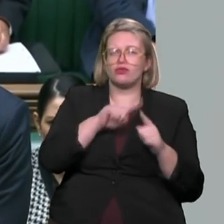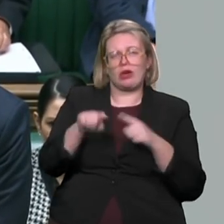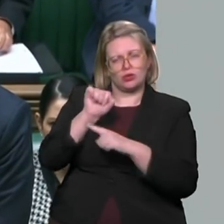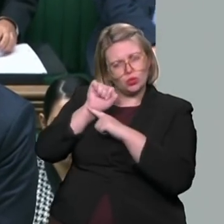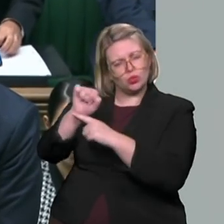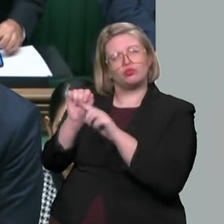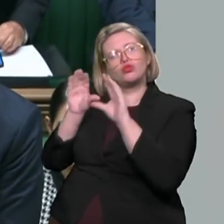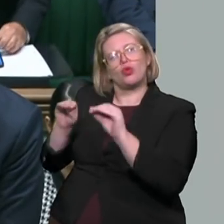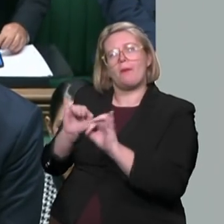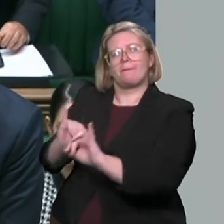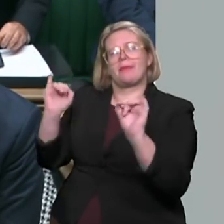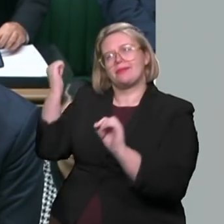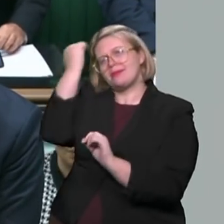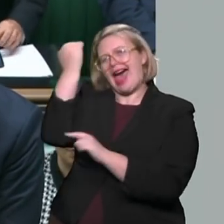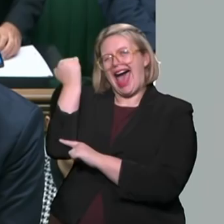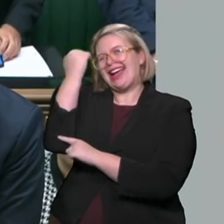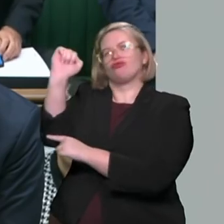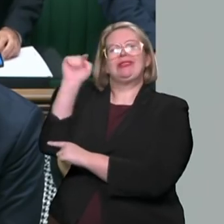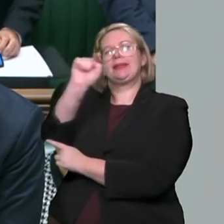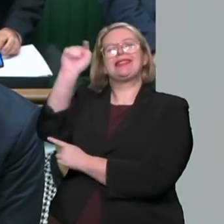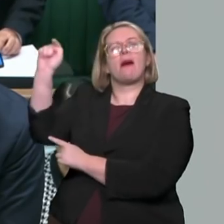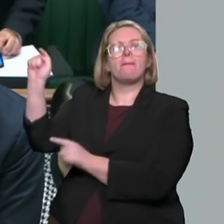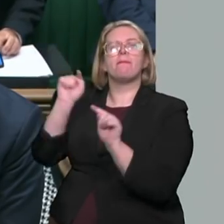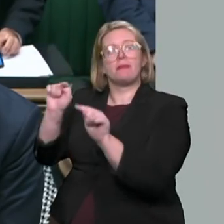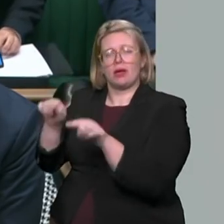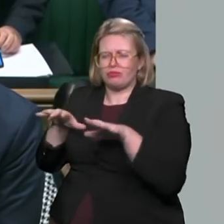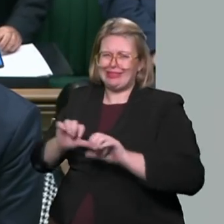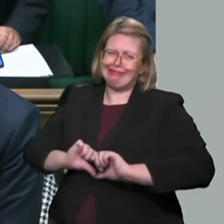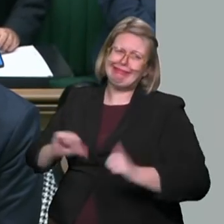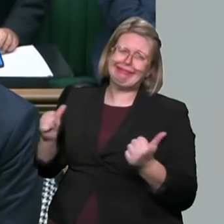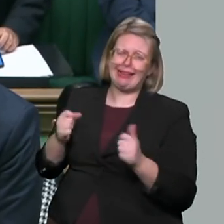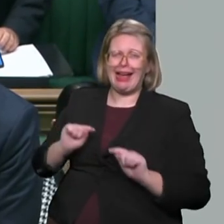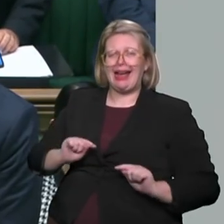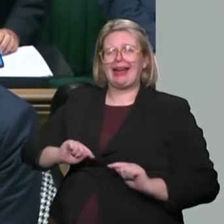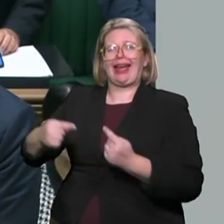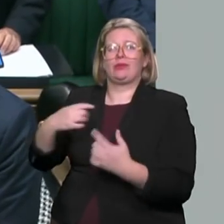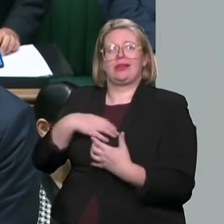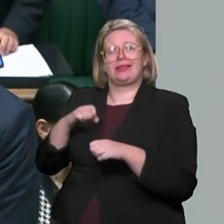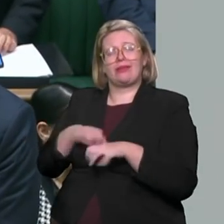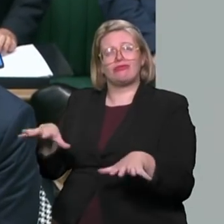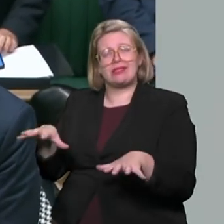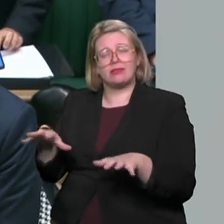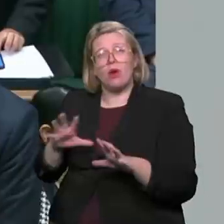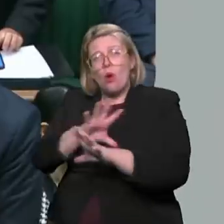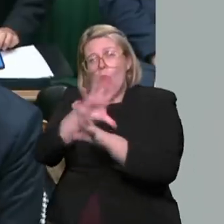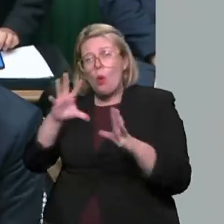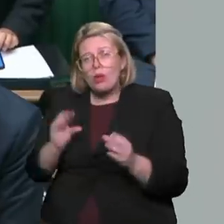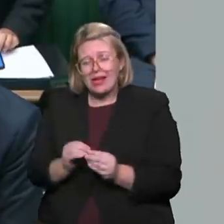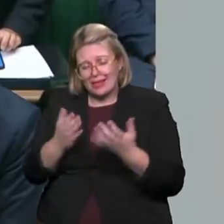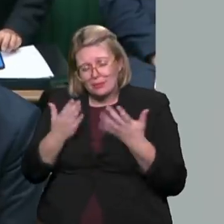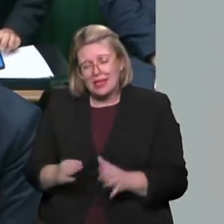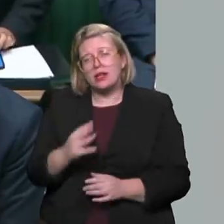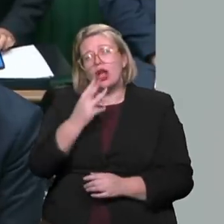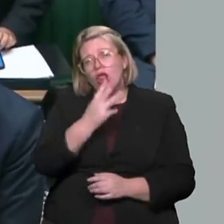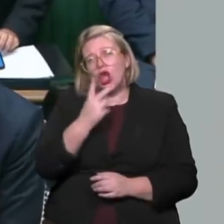counter-terrorism and counter-extremism systems in the world, as a consequence of which we have foiled 31 terrorist plots